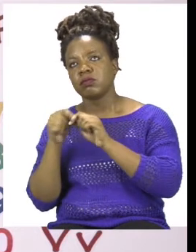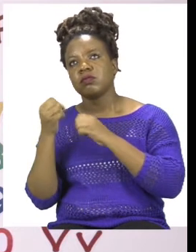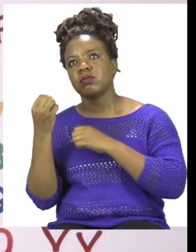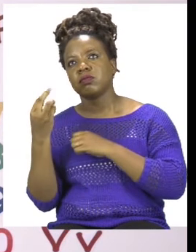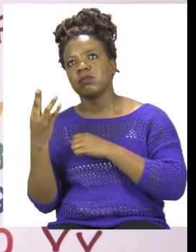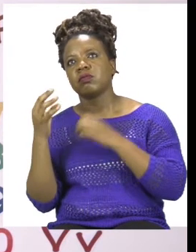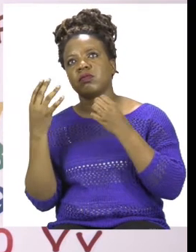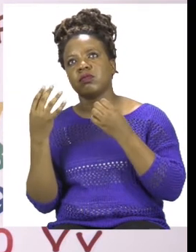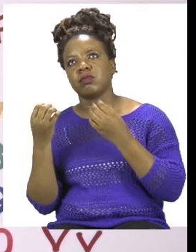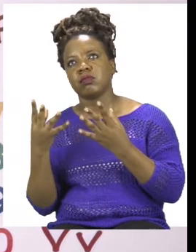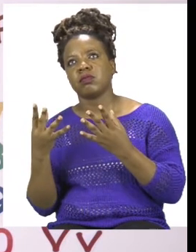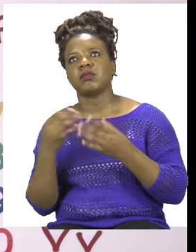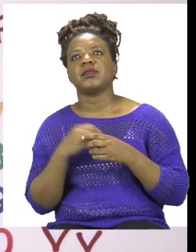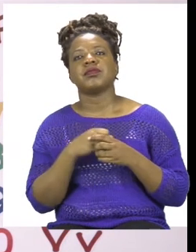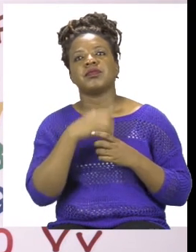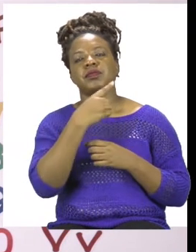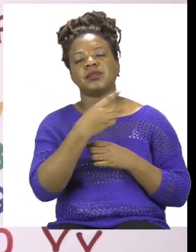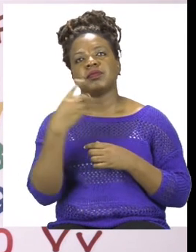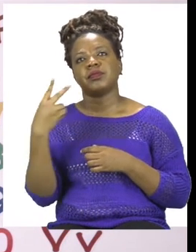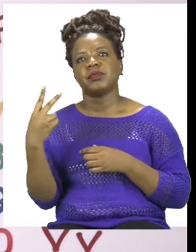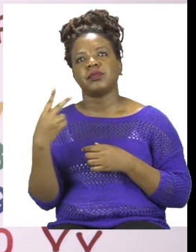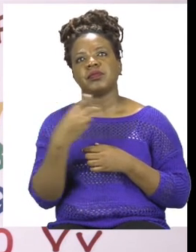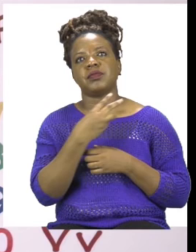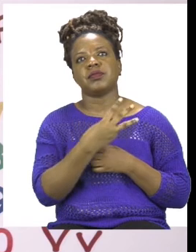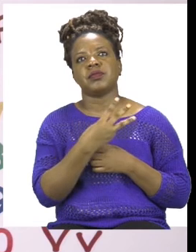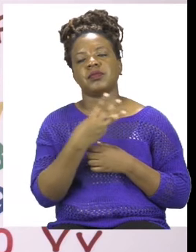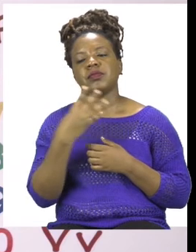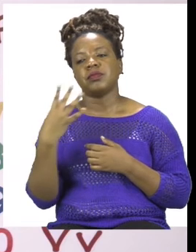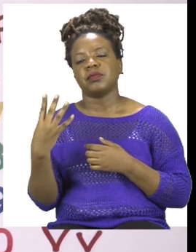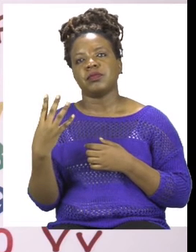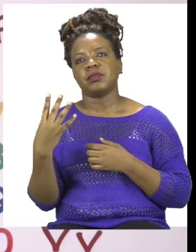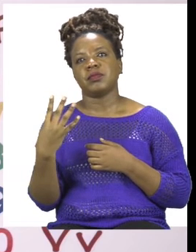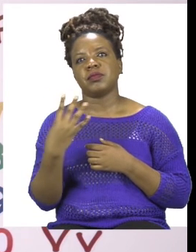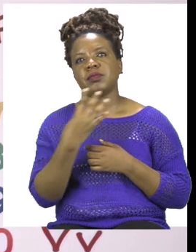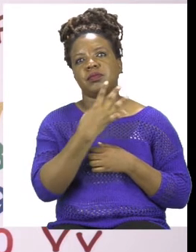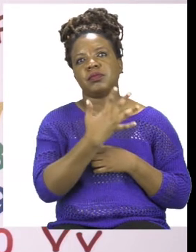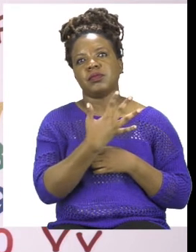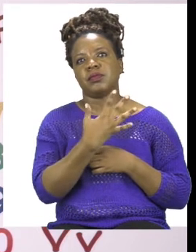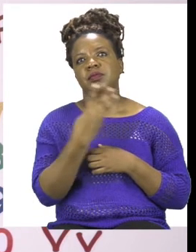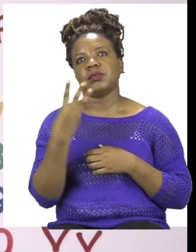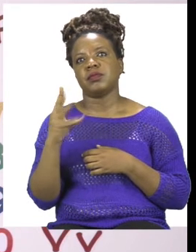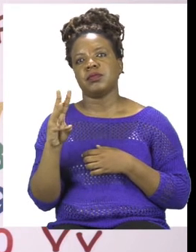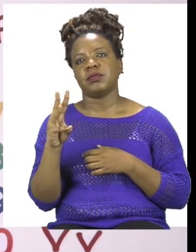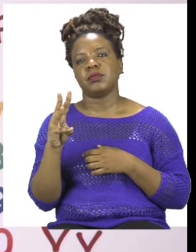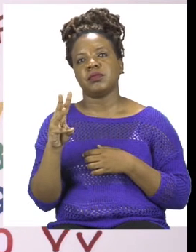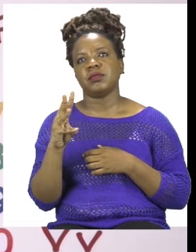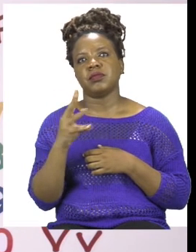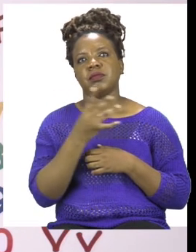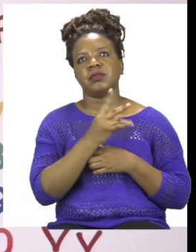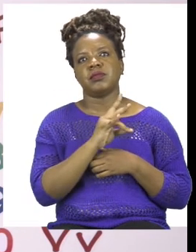Let's go. 1, 2, 3, 4, 5, 6,